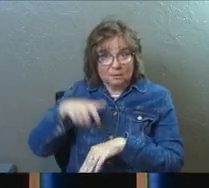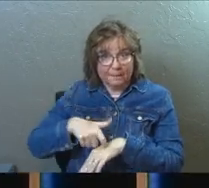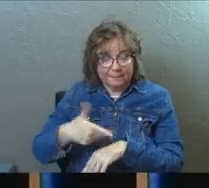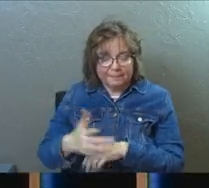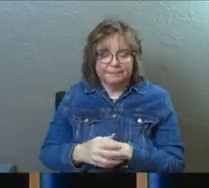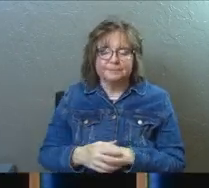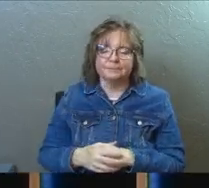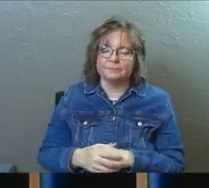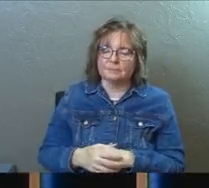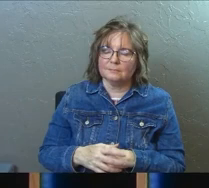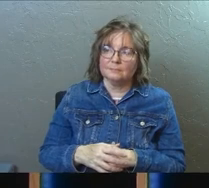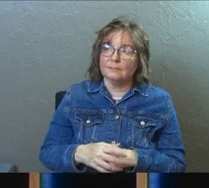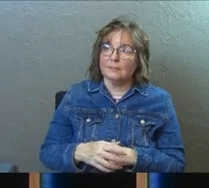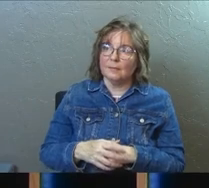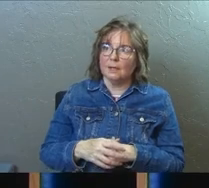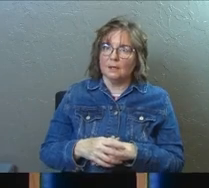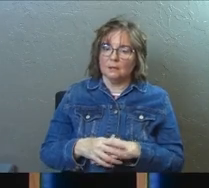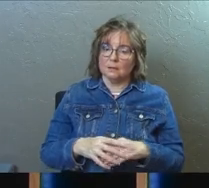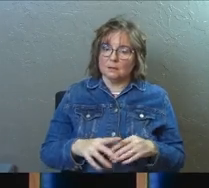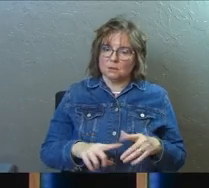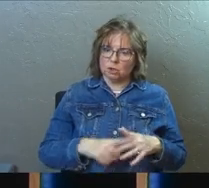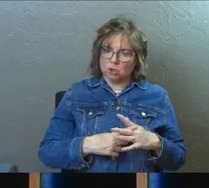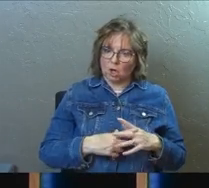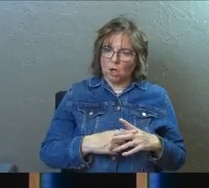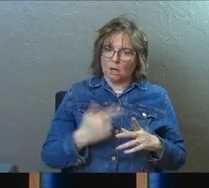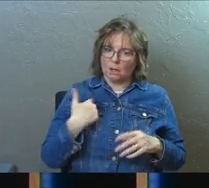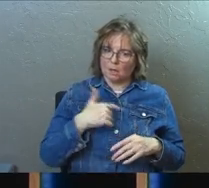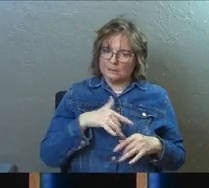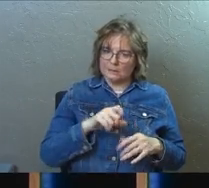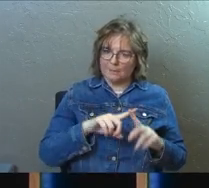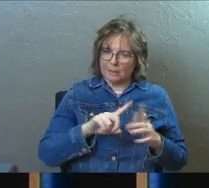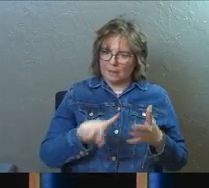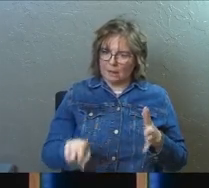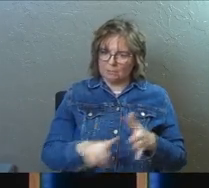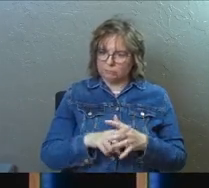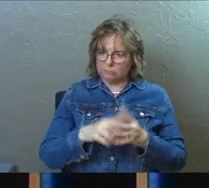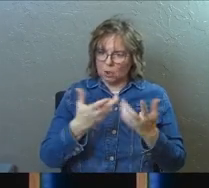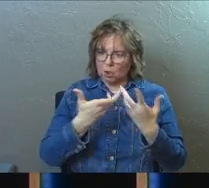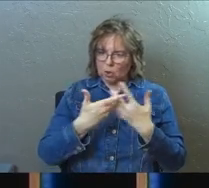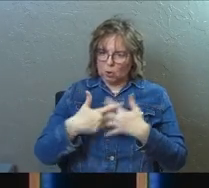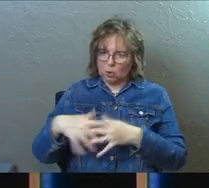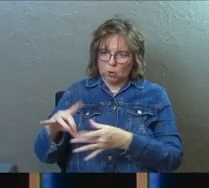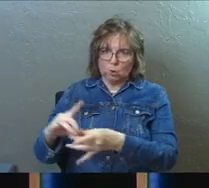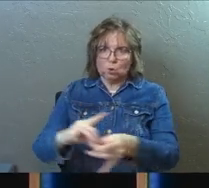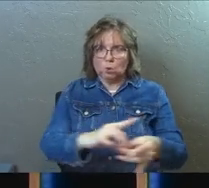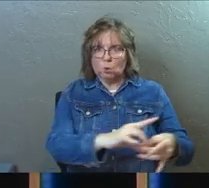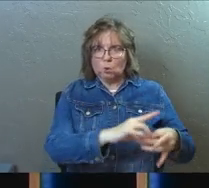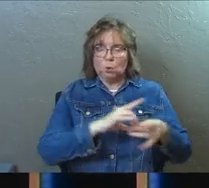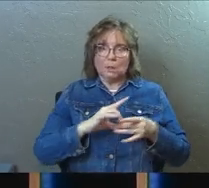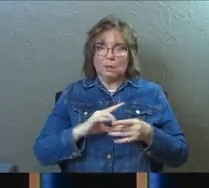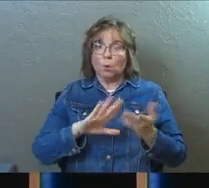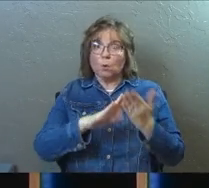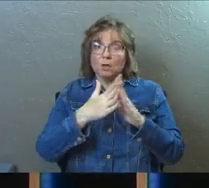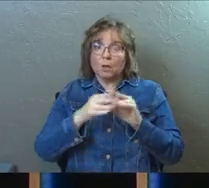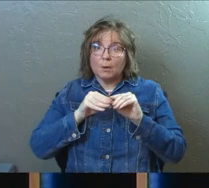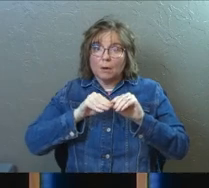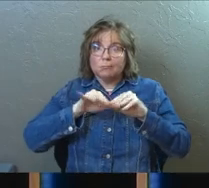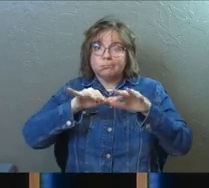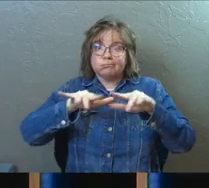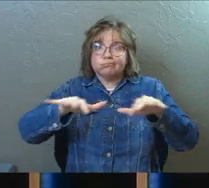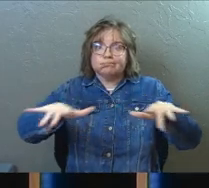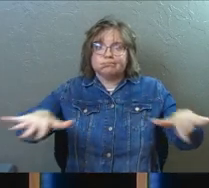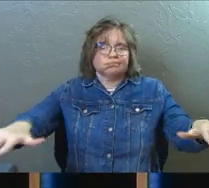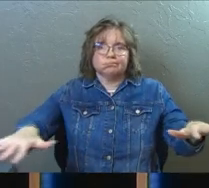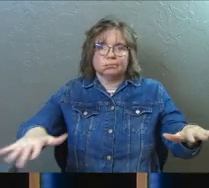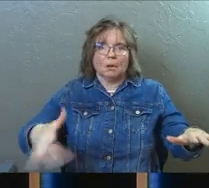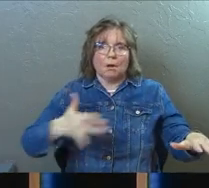he's like, there came out of it, this unity that caught our whole community, definitely caught